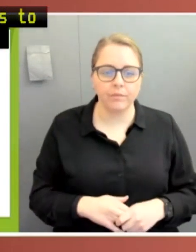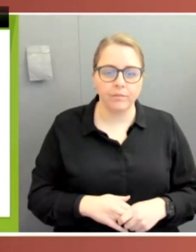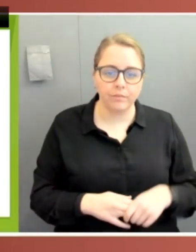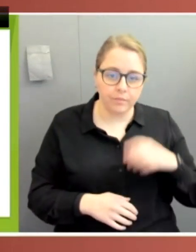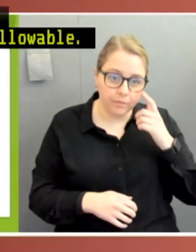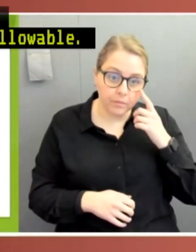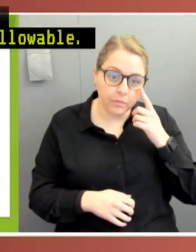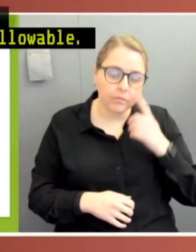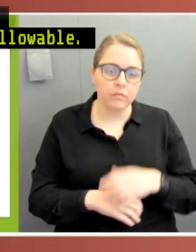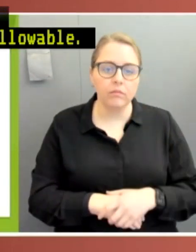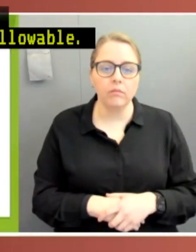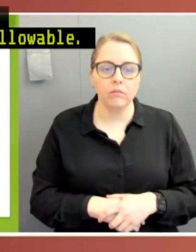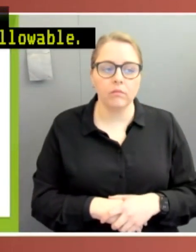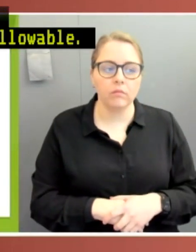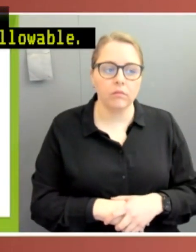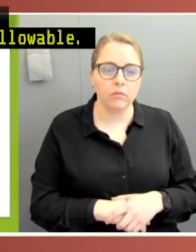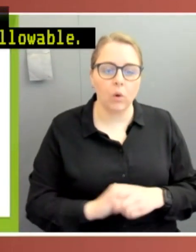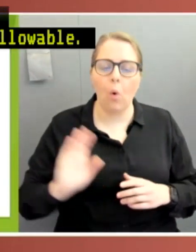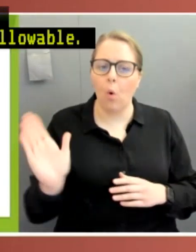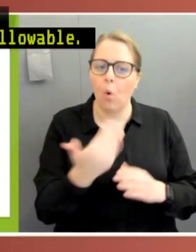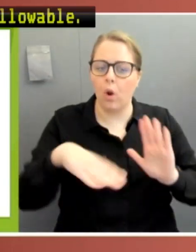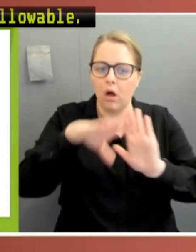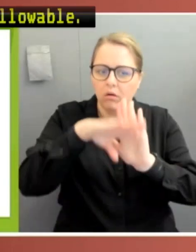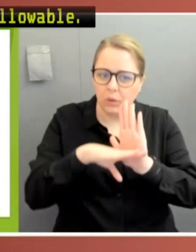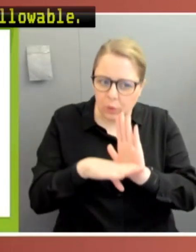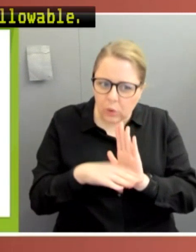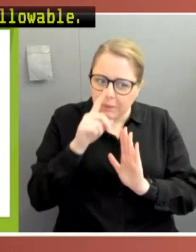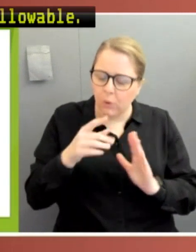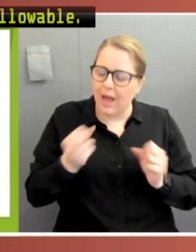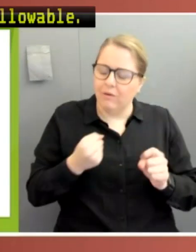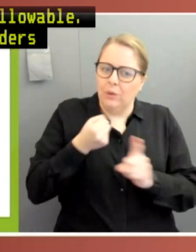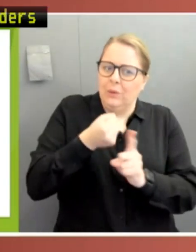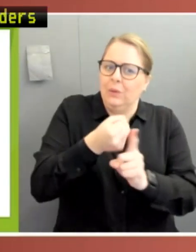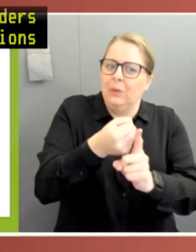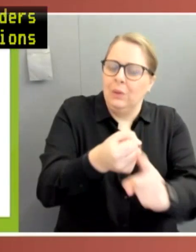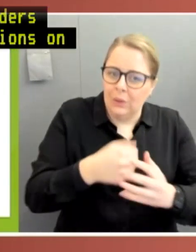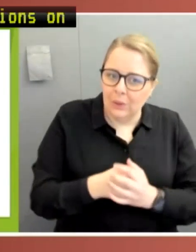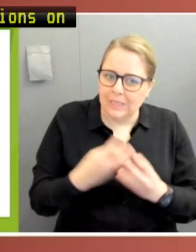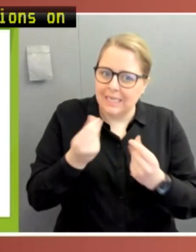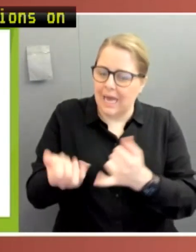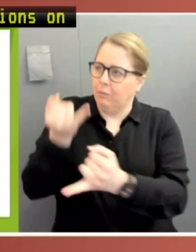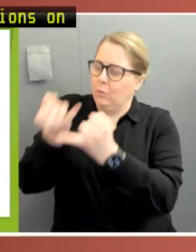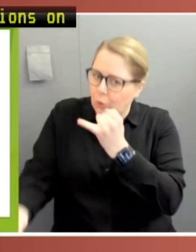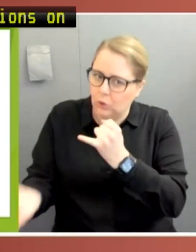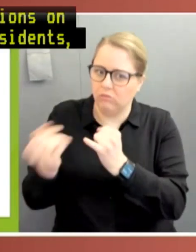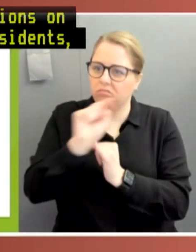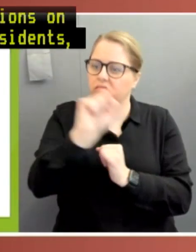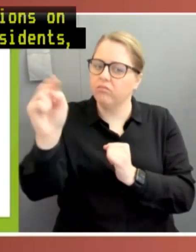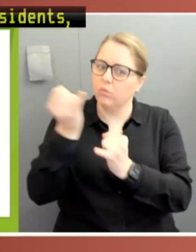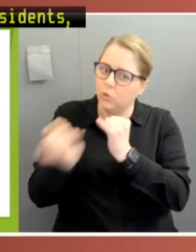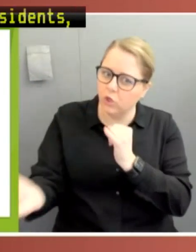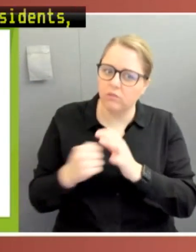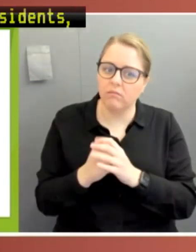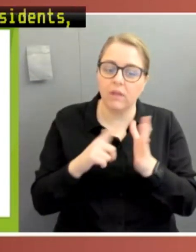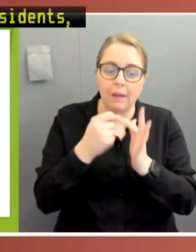While all public health orders imposed significant impositions on the lives of Australian residents, some had potentially life or death implications. In April 2021,